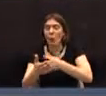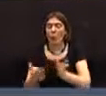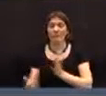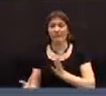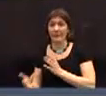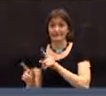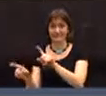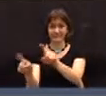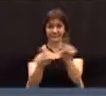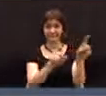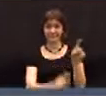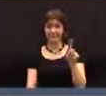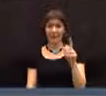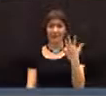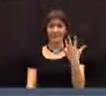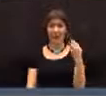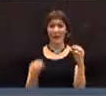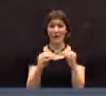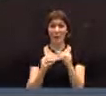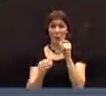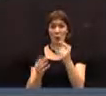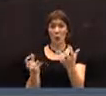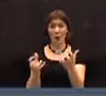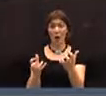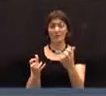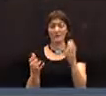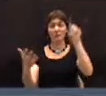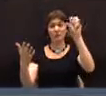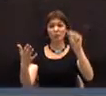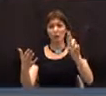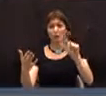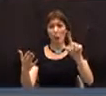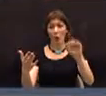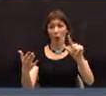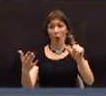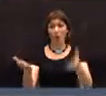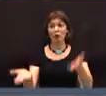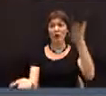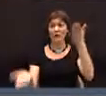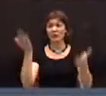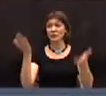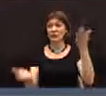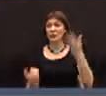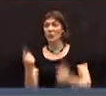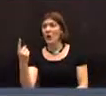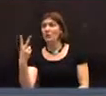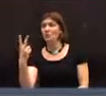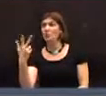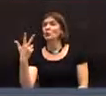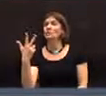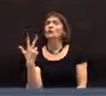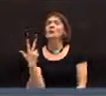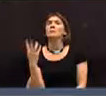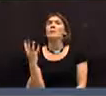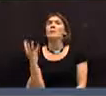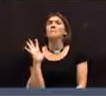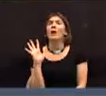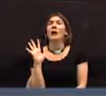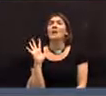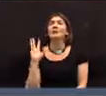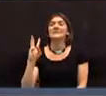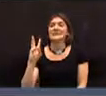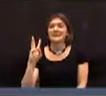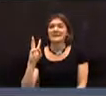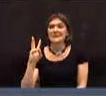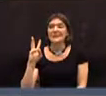members who would like to see a roll call? Please rise. I have two, one, two, three, four,